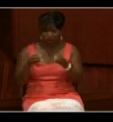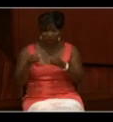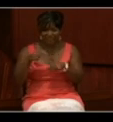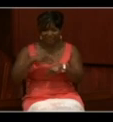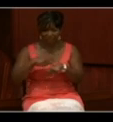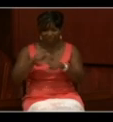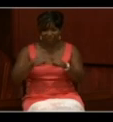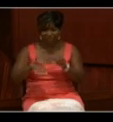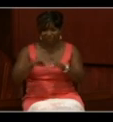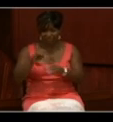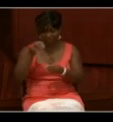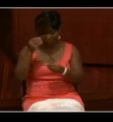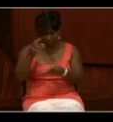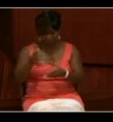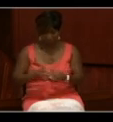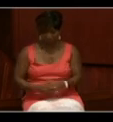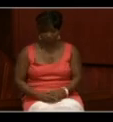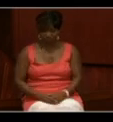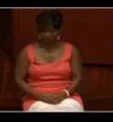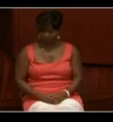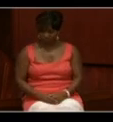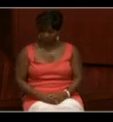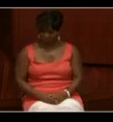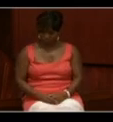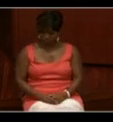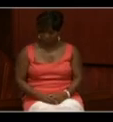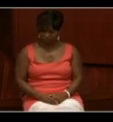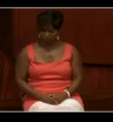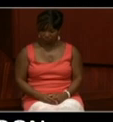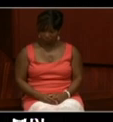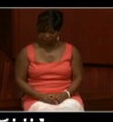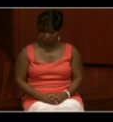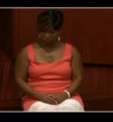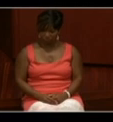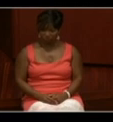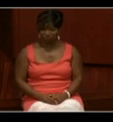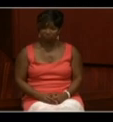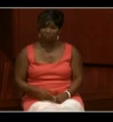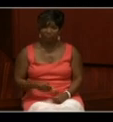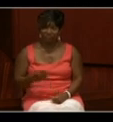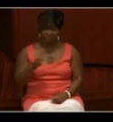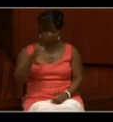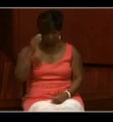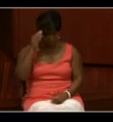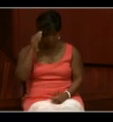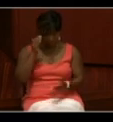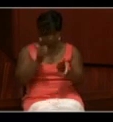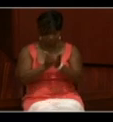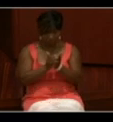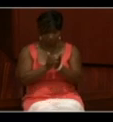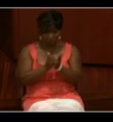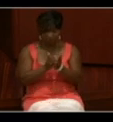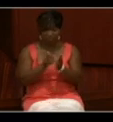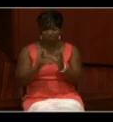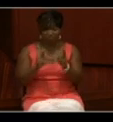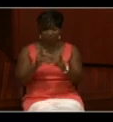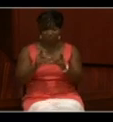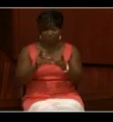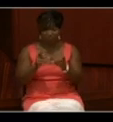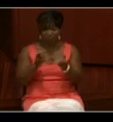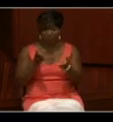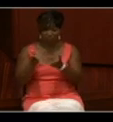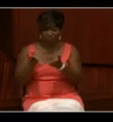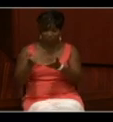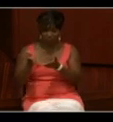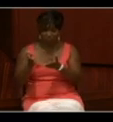generally. Now, if you know the vessels that your subject served, the least information that